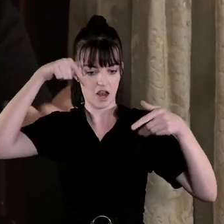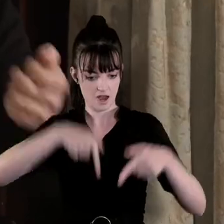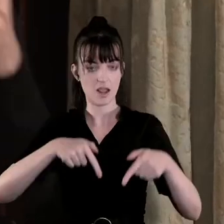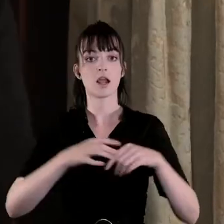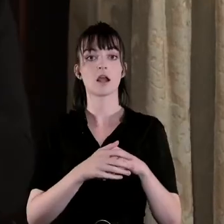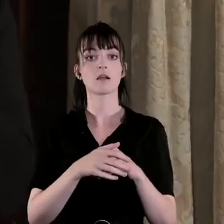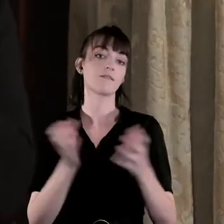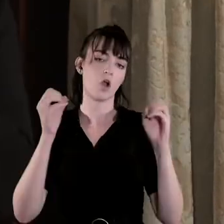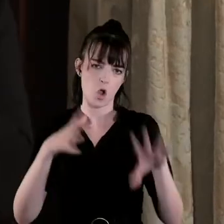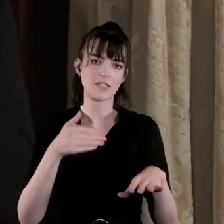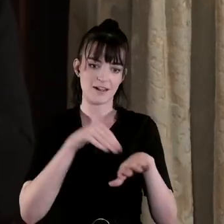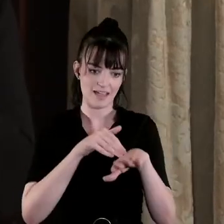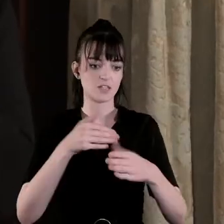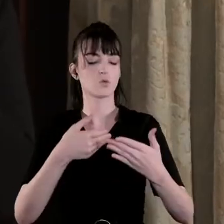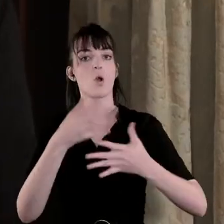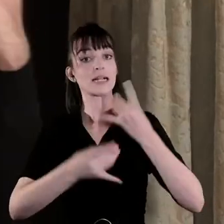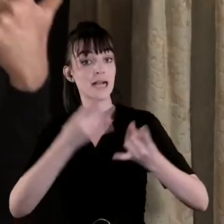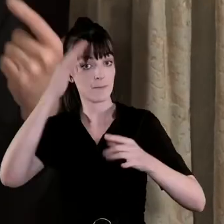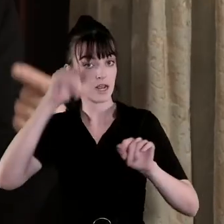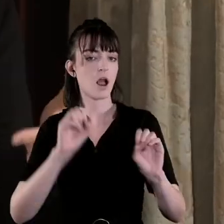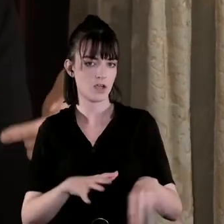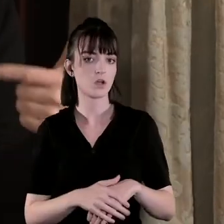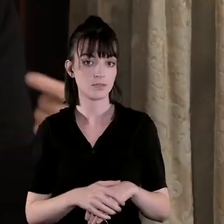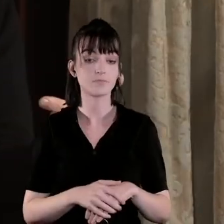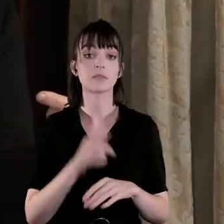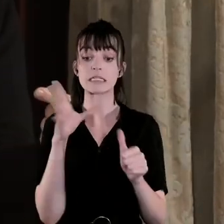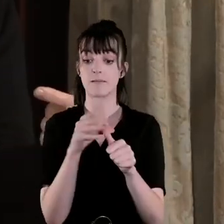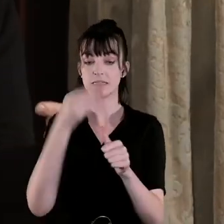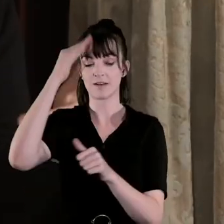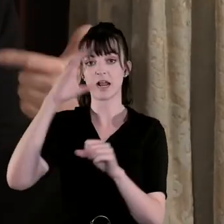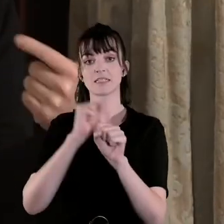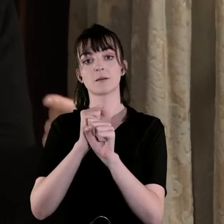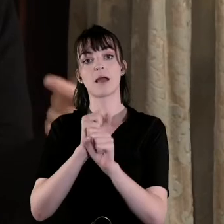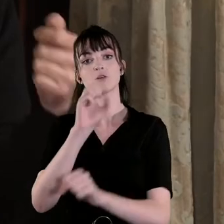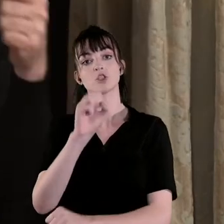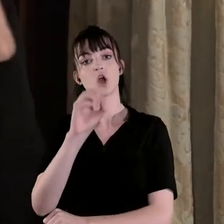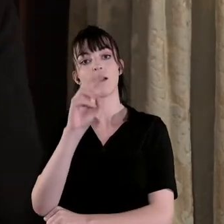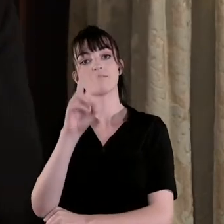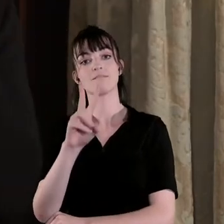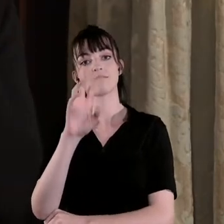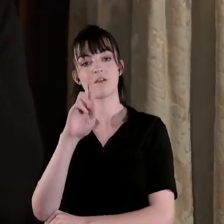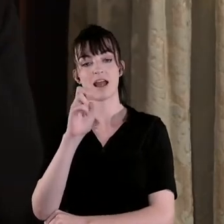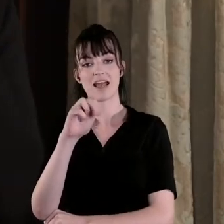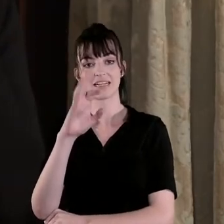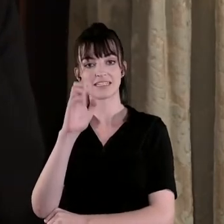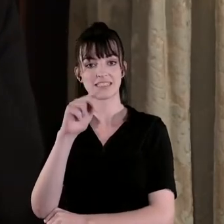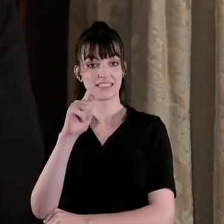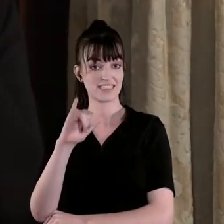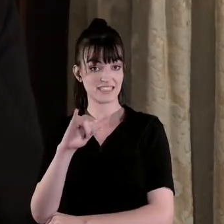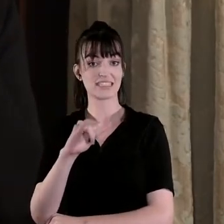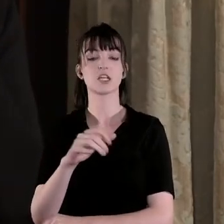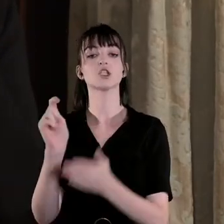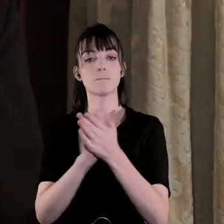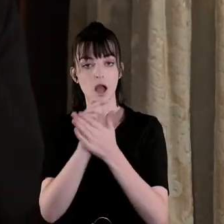certainly shaping what was happening in Ireland and particularly ideas about sovereignty democracy and empire and how these were